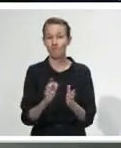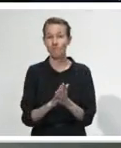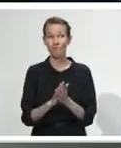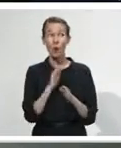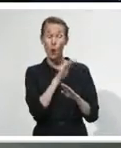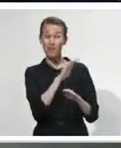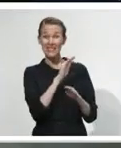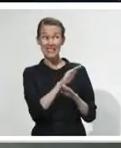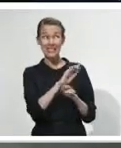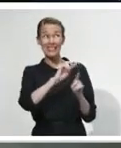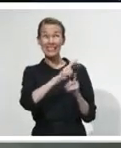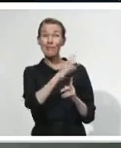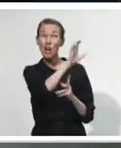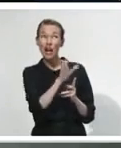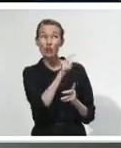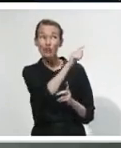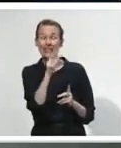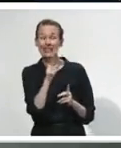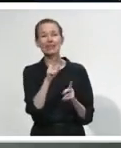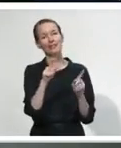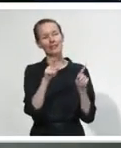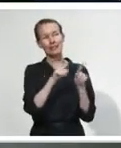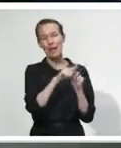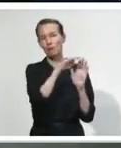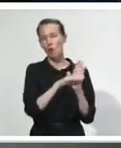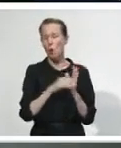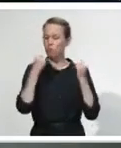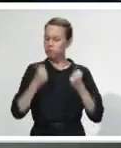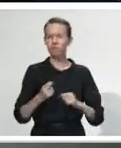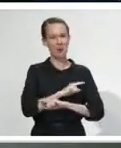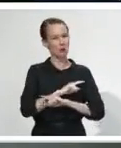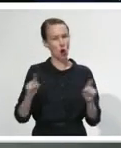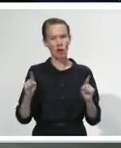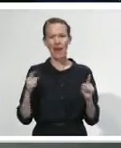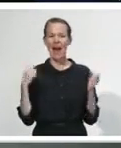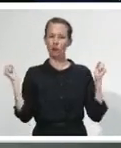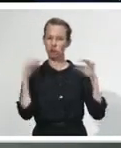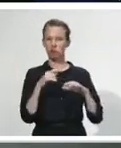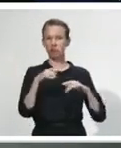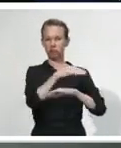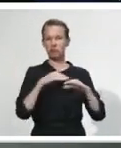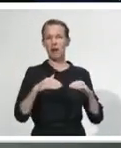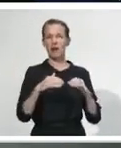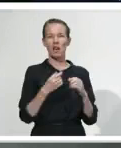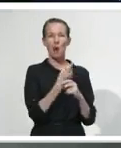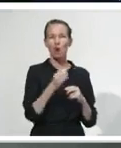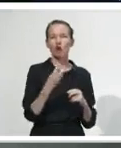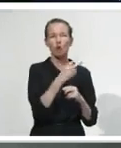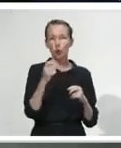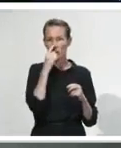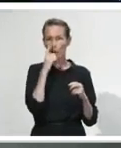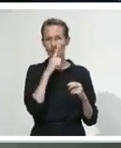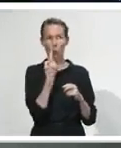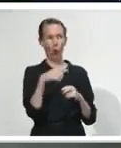their restrictions, mass gatherings is still a common thing that is remaining for many countries. Just last couple of questions.